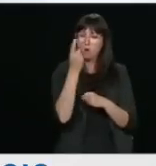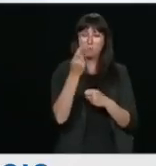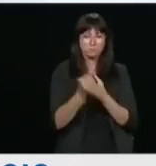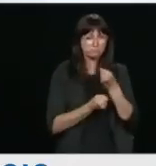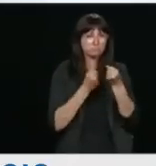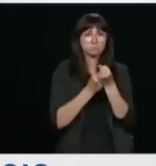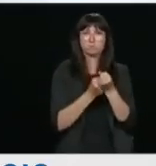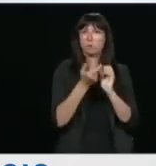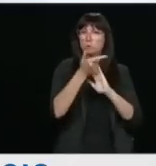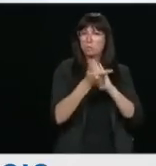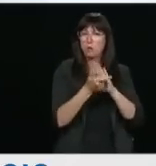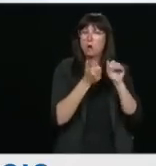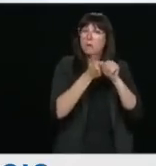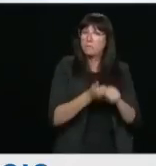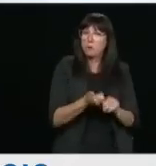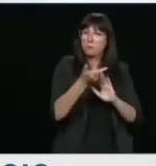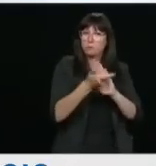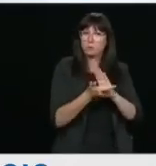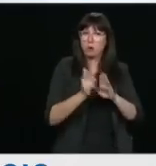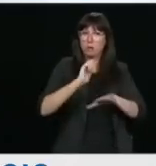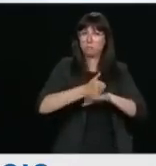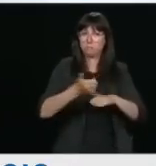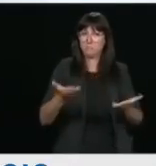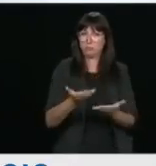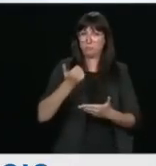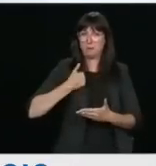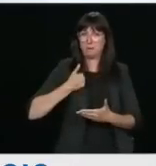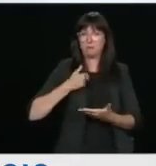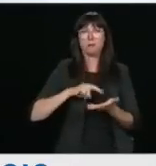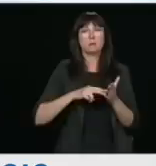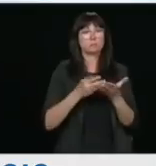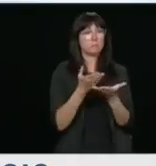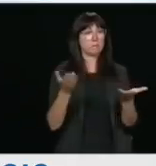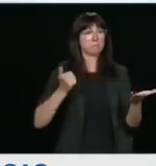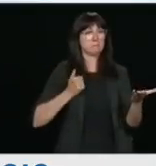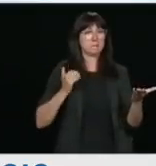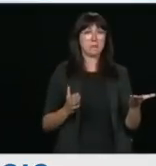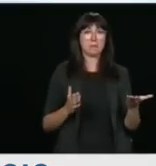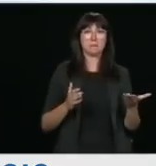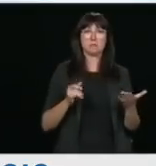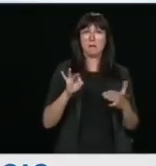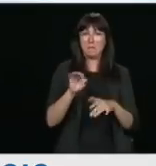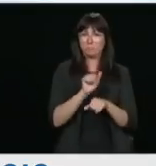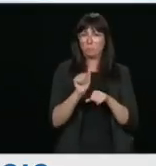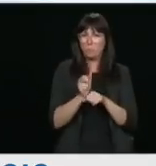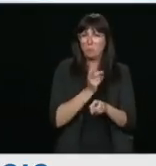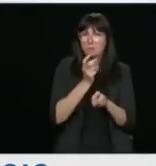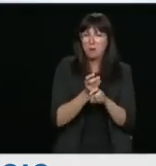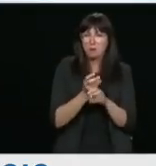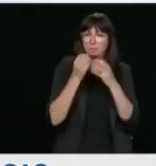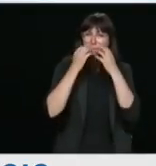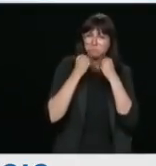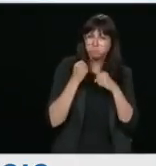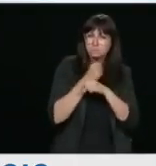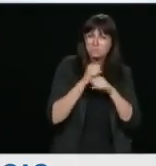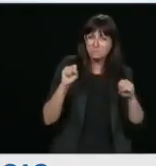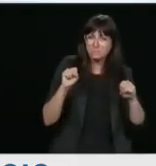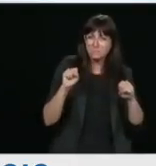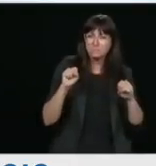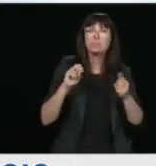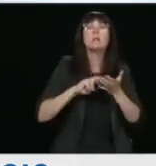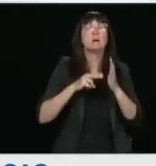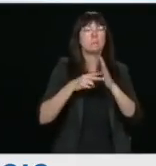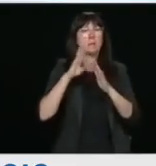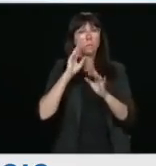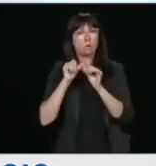so that Canadians can have confidence that people working hard to keep them safe will also work hard to uphold the laws and the values